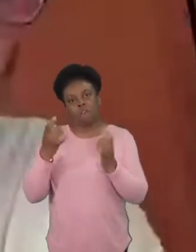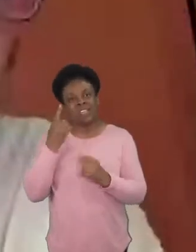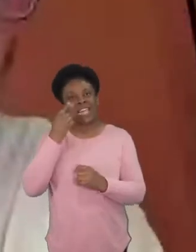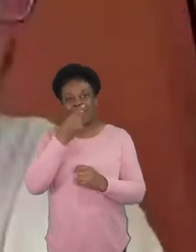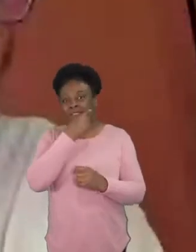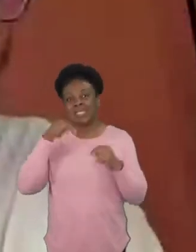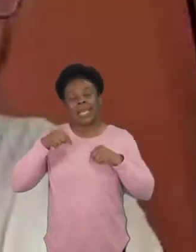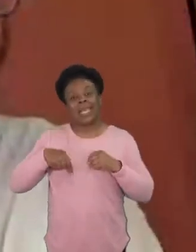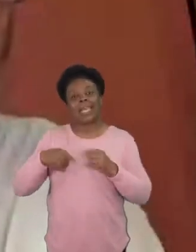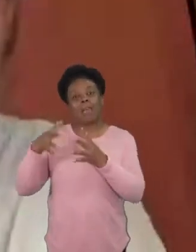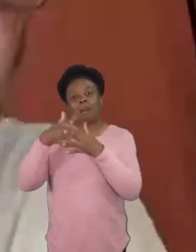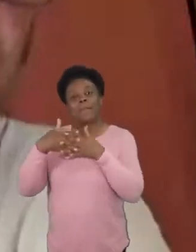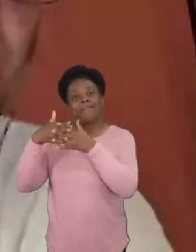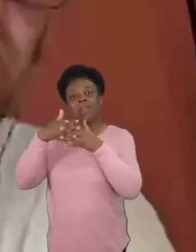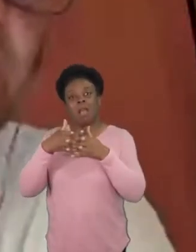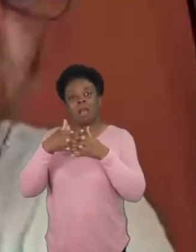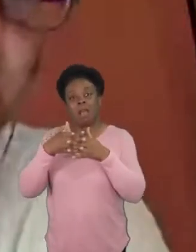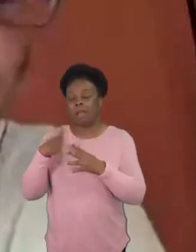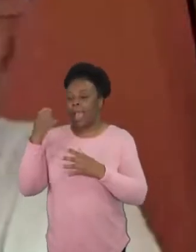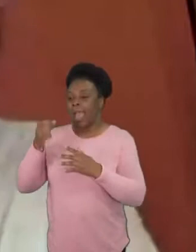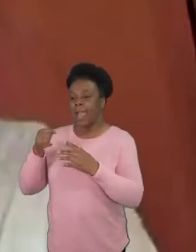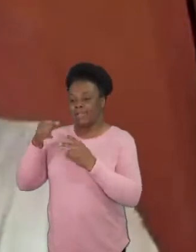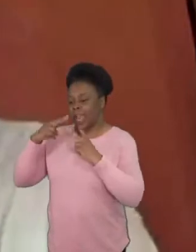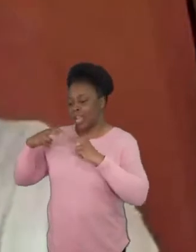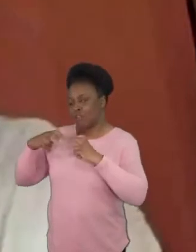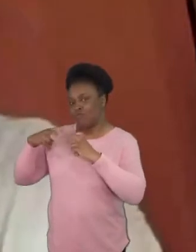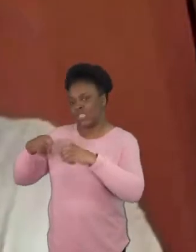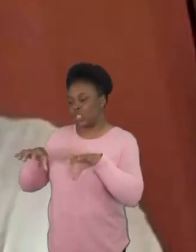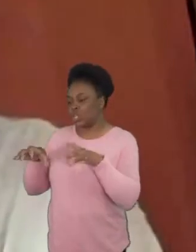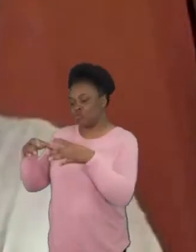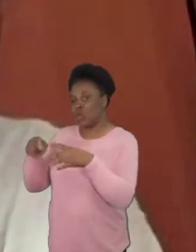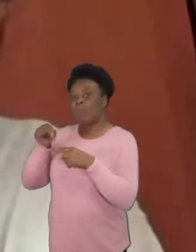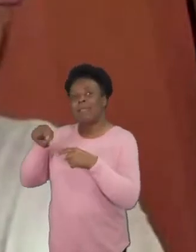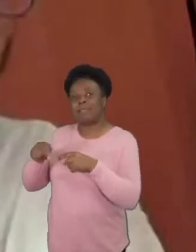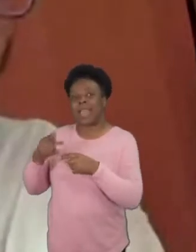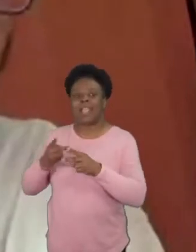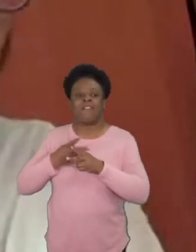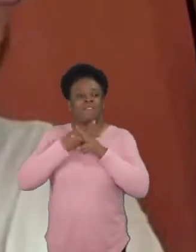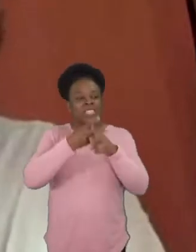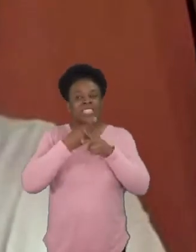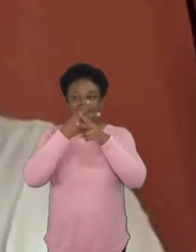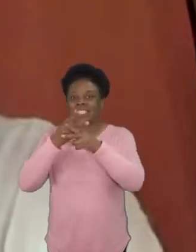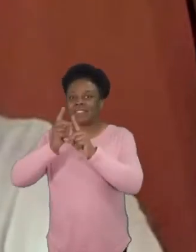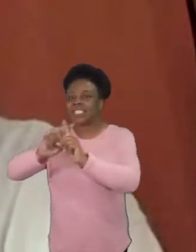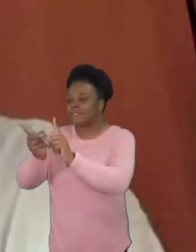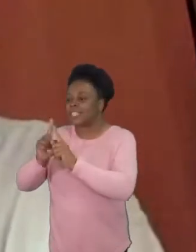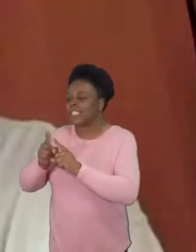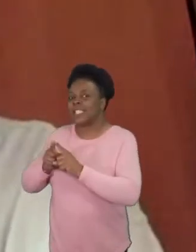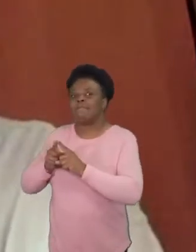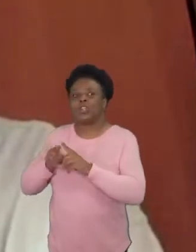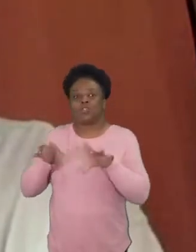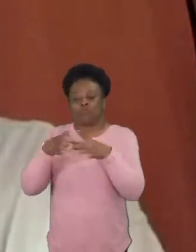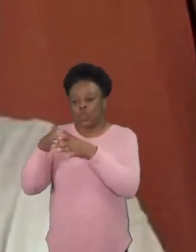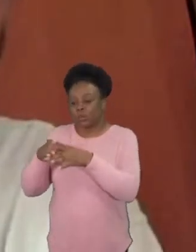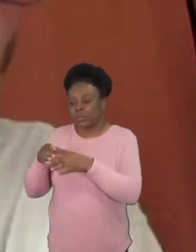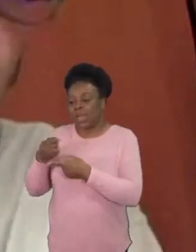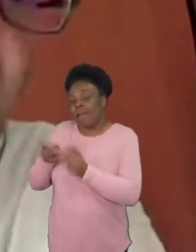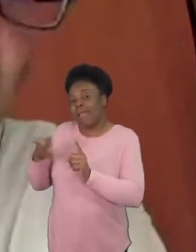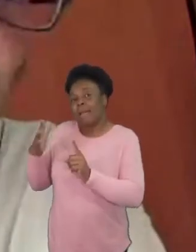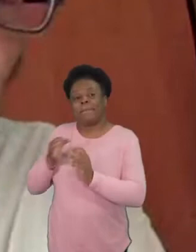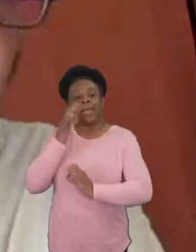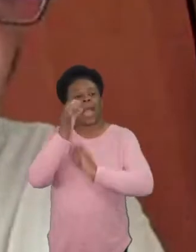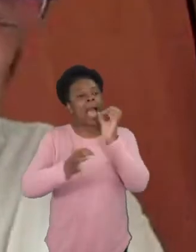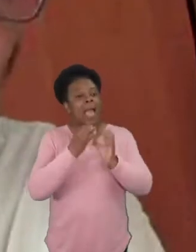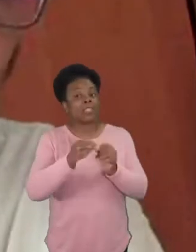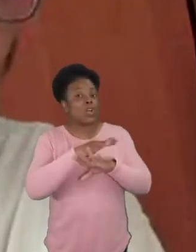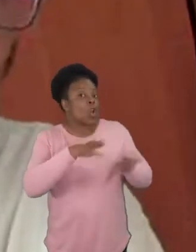when the barna research group went to every state in the u.s and they asked young non-christians what they